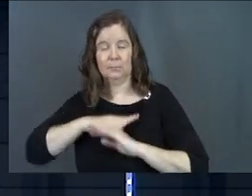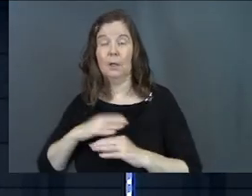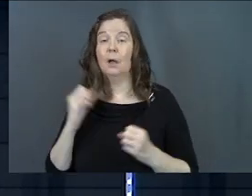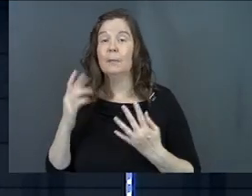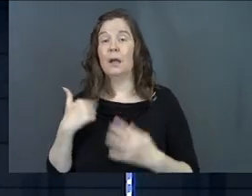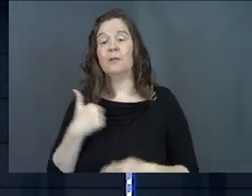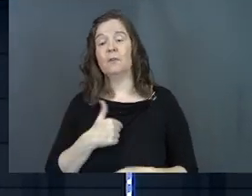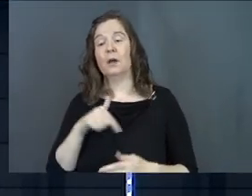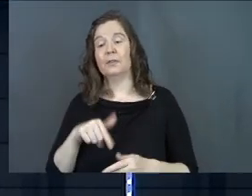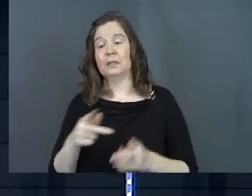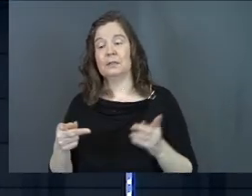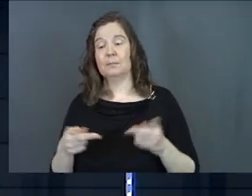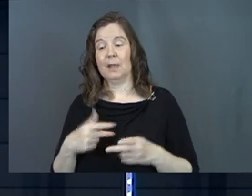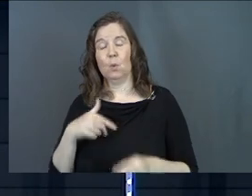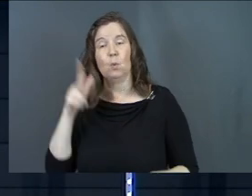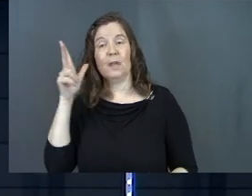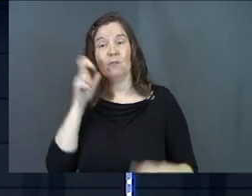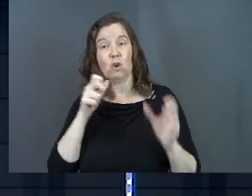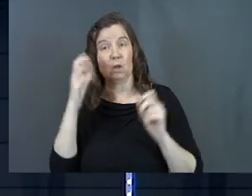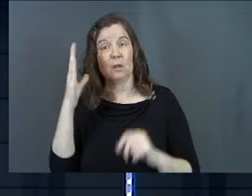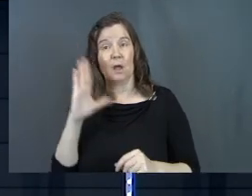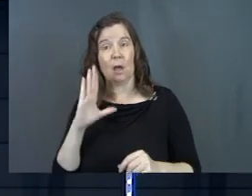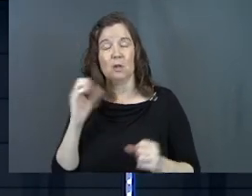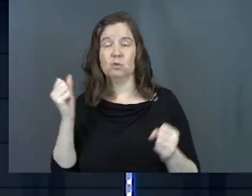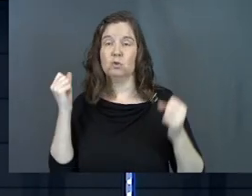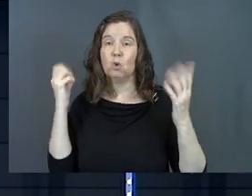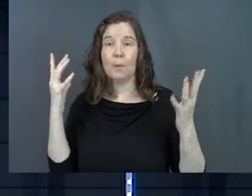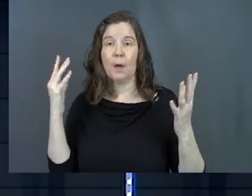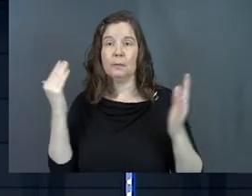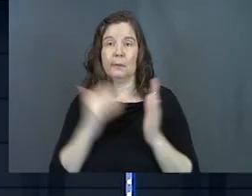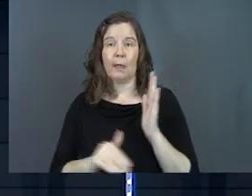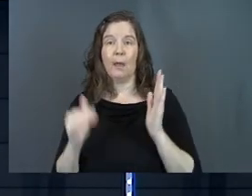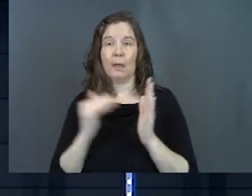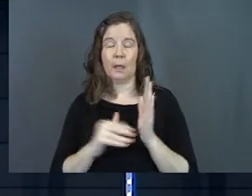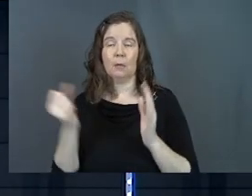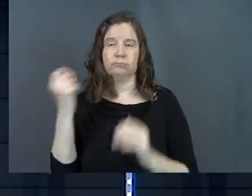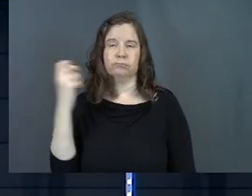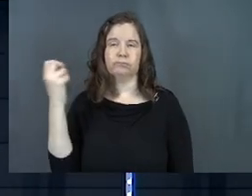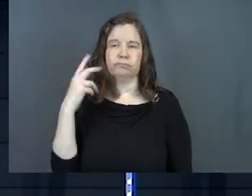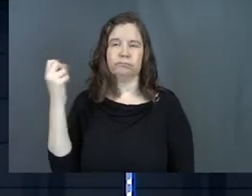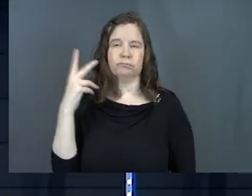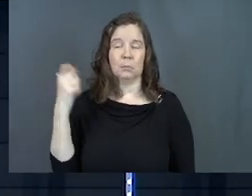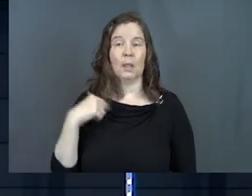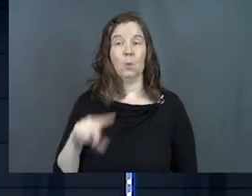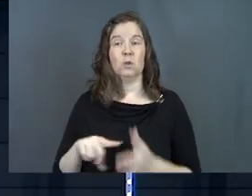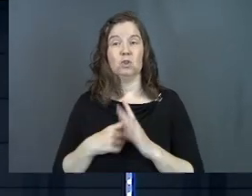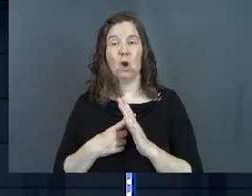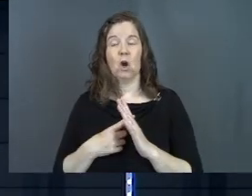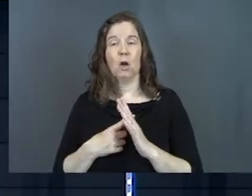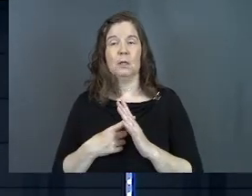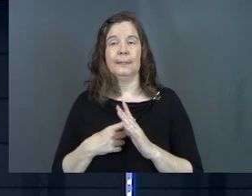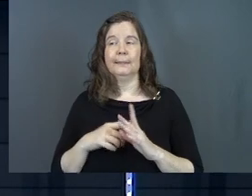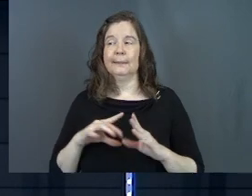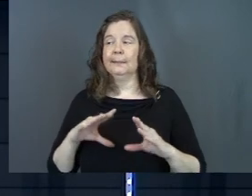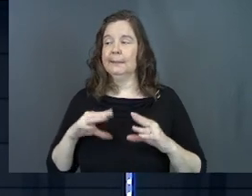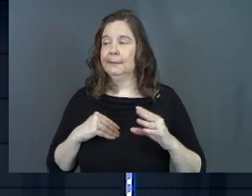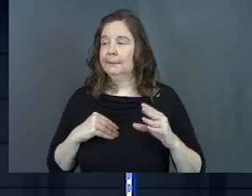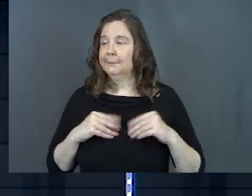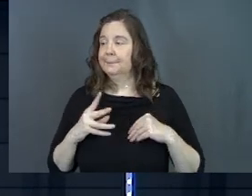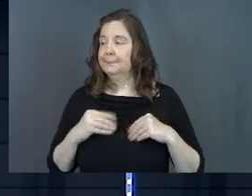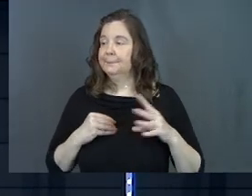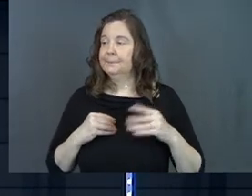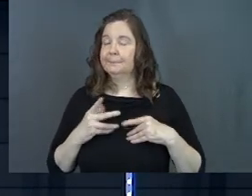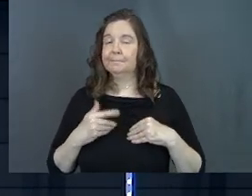Many of us in this place, we've heard God so much that we've started to content ourselves